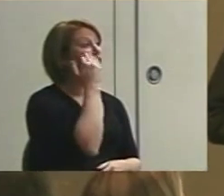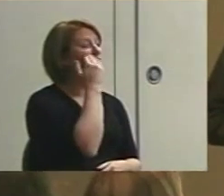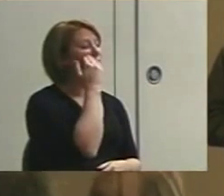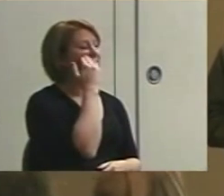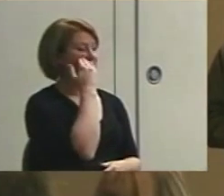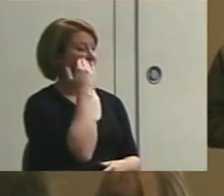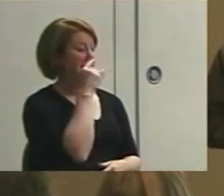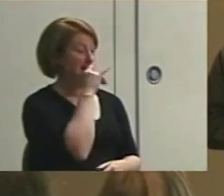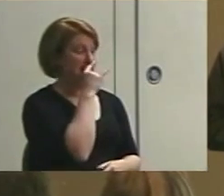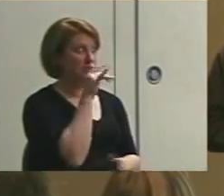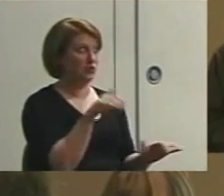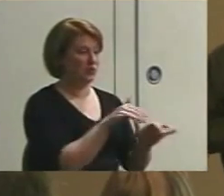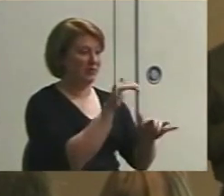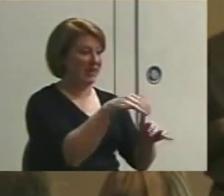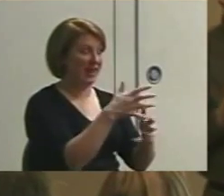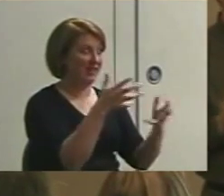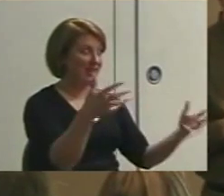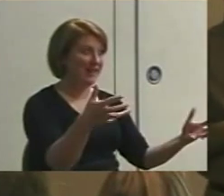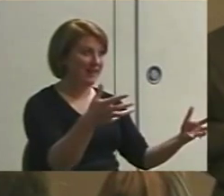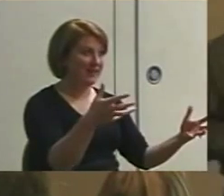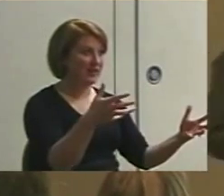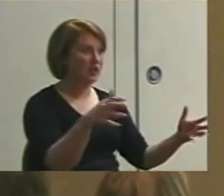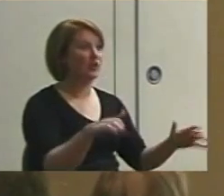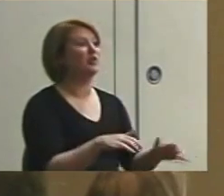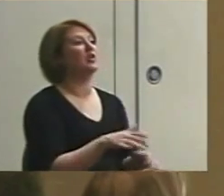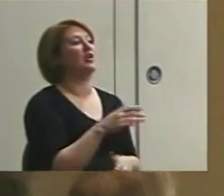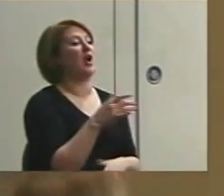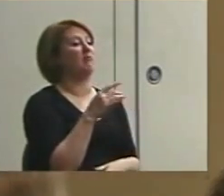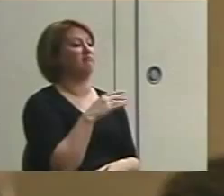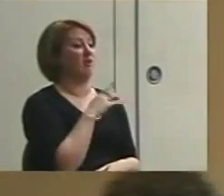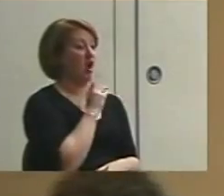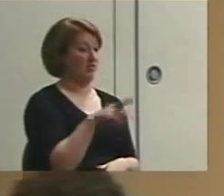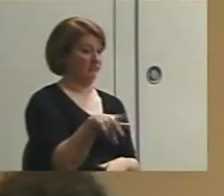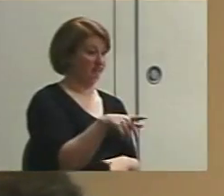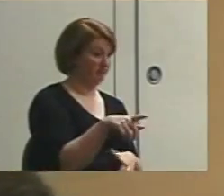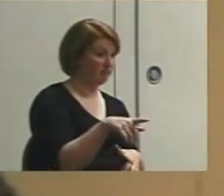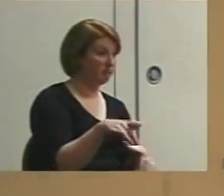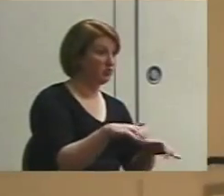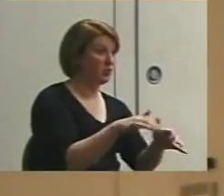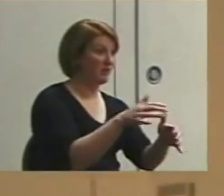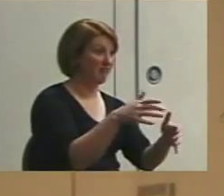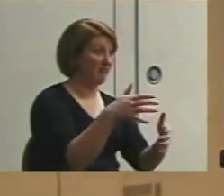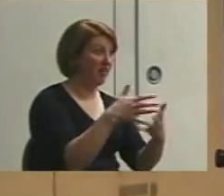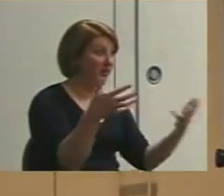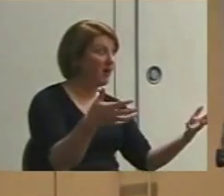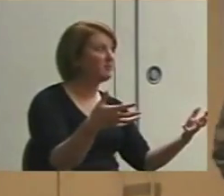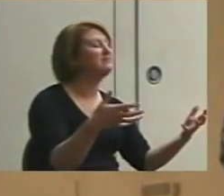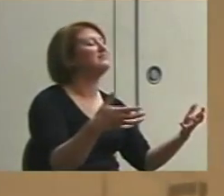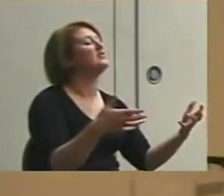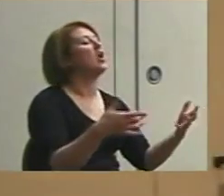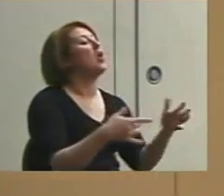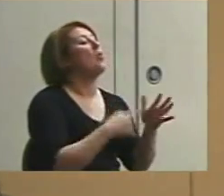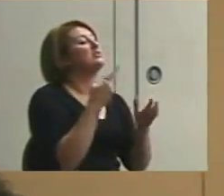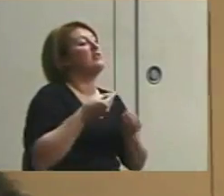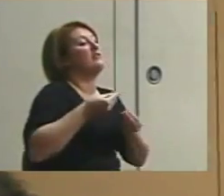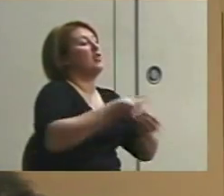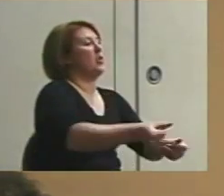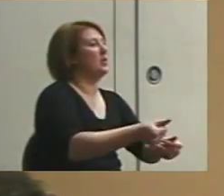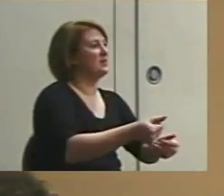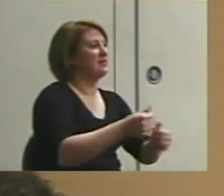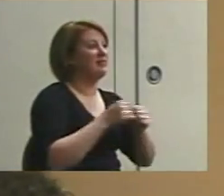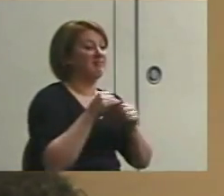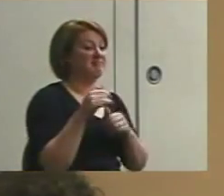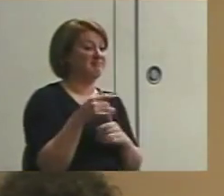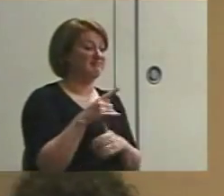a bunch of it? Are they doing a lot of that? Once they're fluent, what we want to know is, can they continue to do